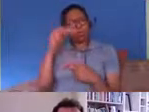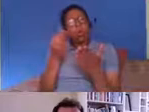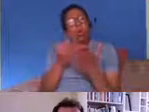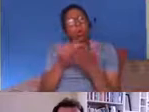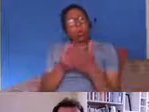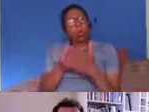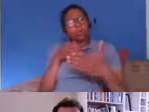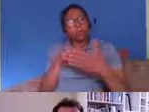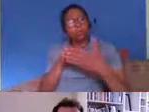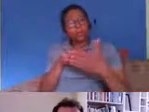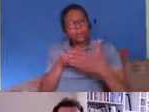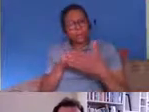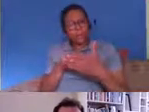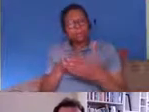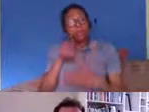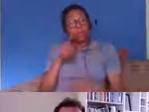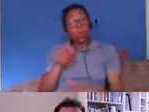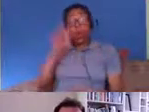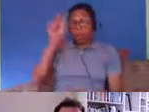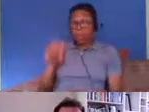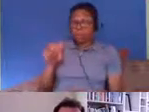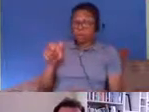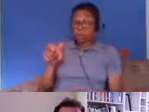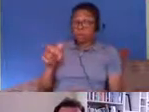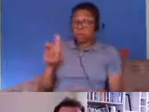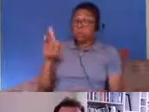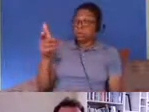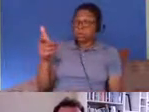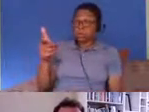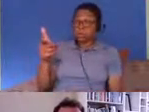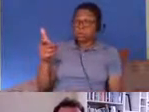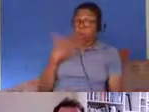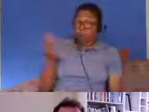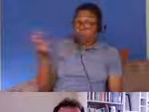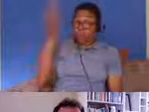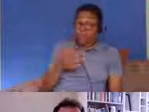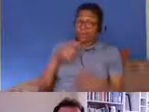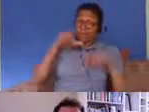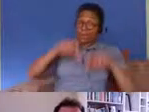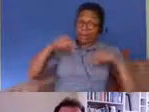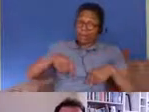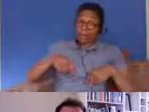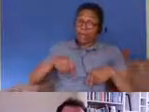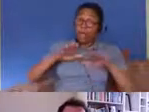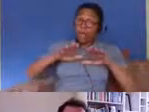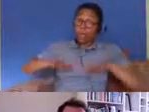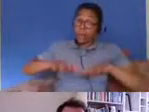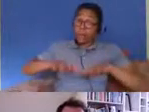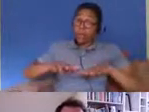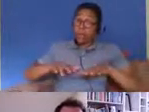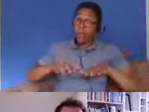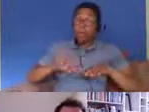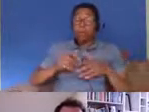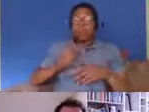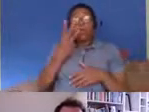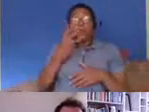immigration status in the uk can now be an absolute fortune basically um it can be three thousand pounds for a